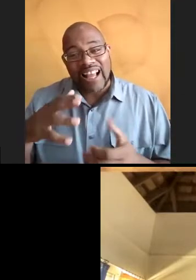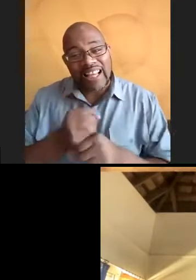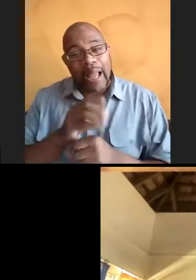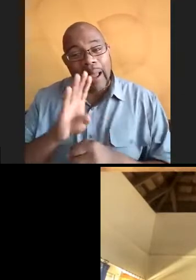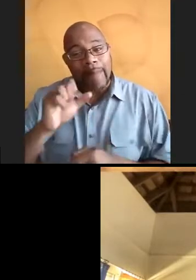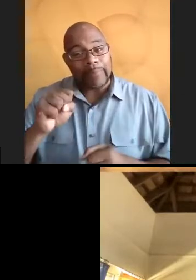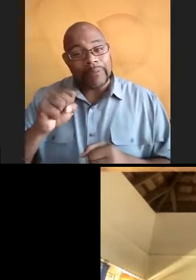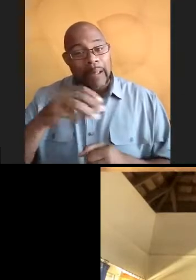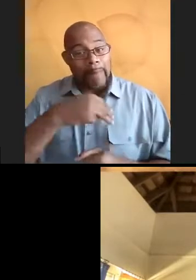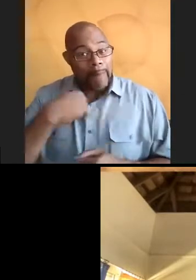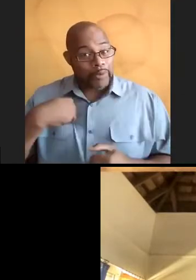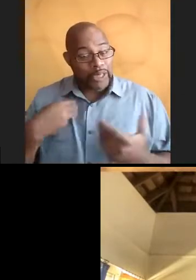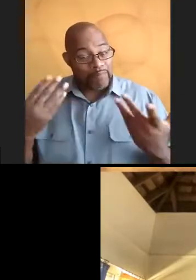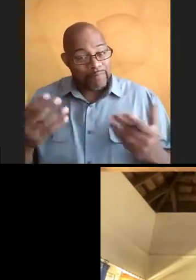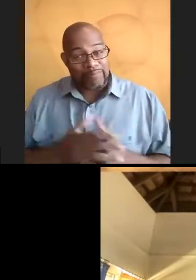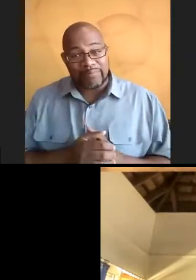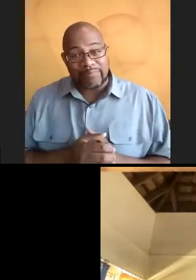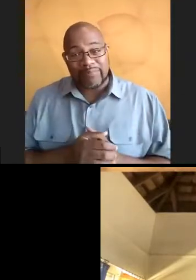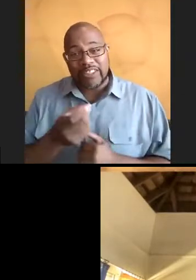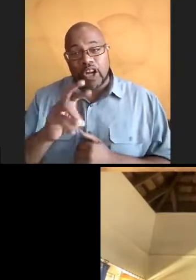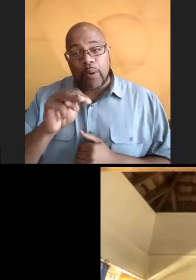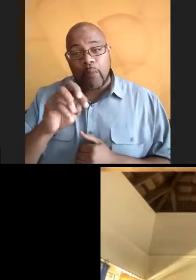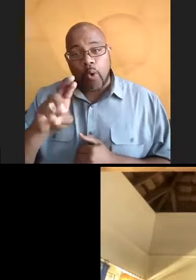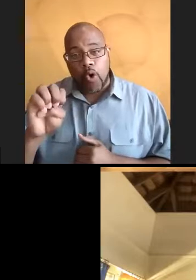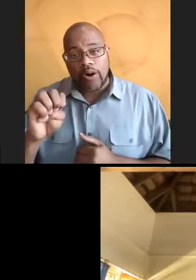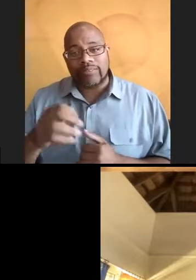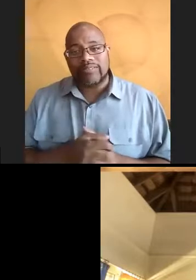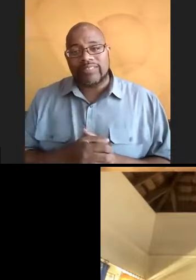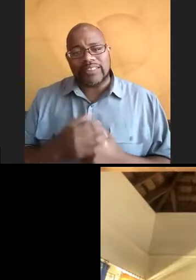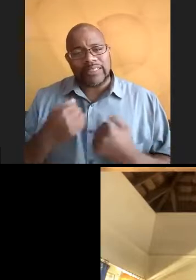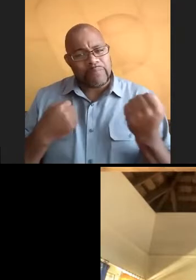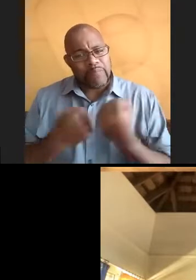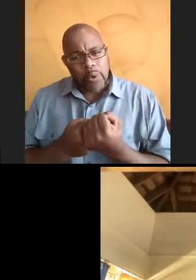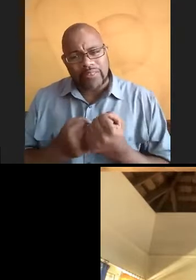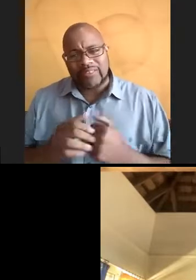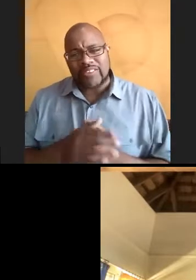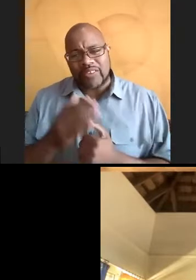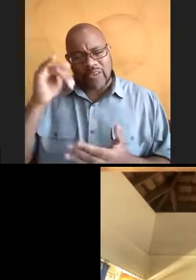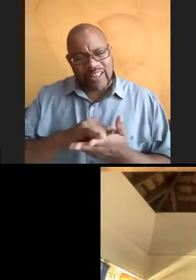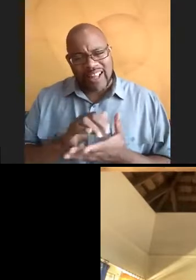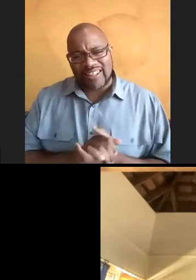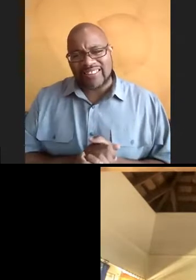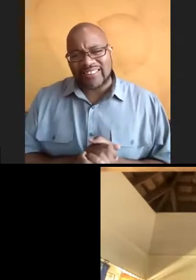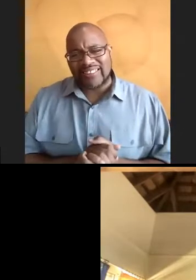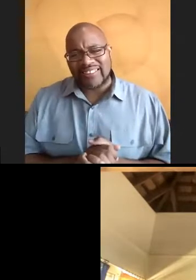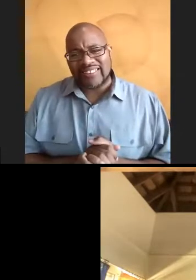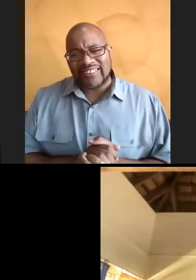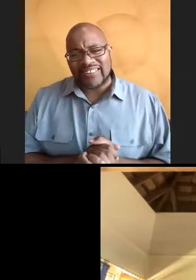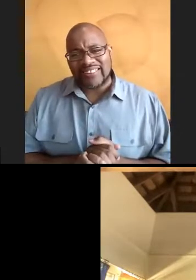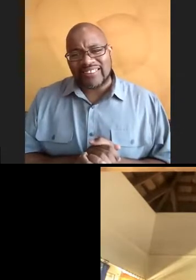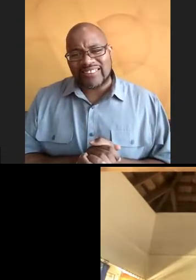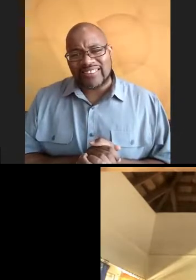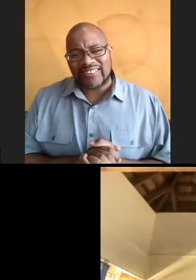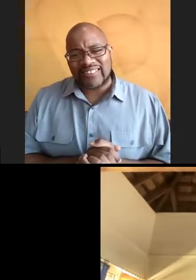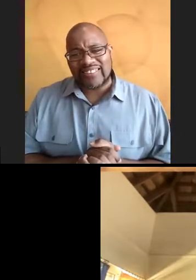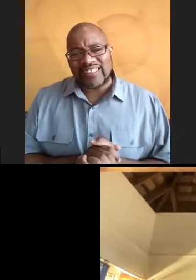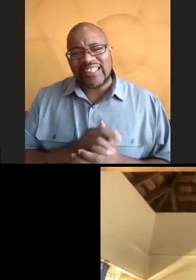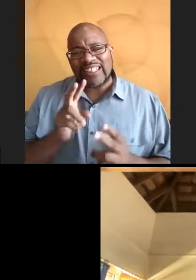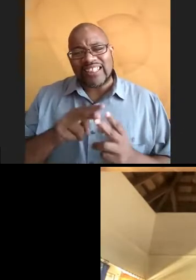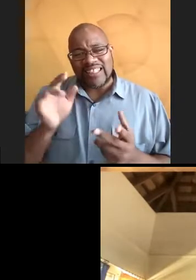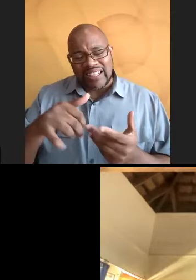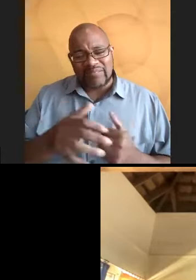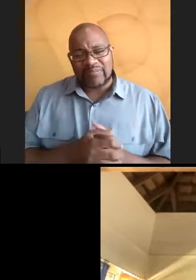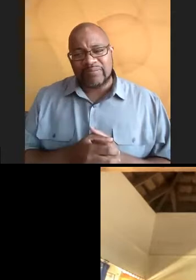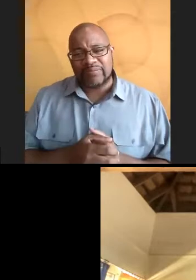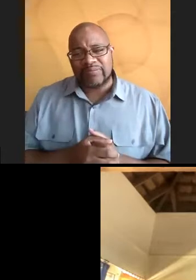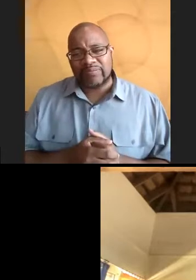membership, right? Dr. Moore, and I've stolen this quote from her. She knows it. But I'm going shout her out. Every time I use it, either you're riding the wave